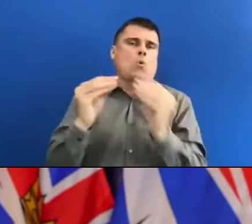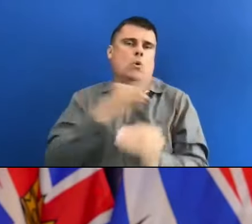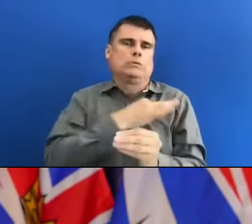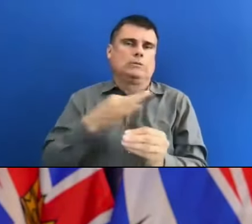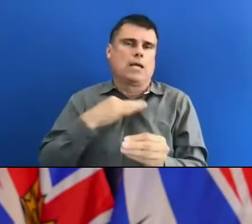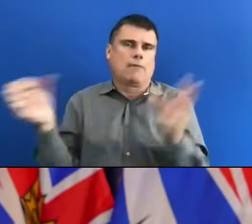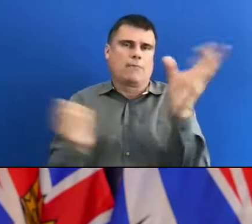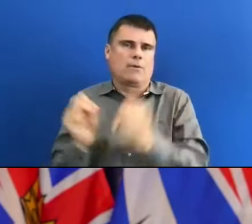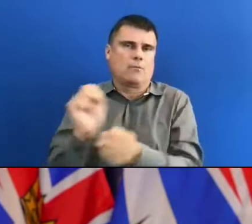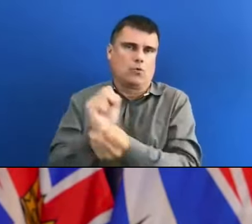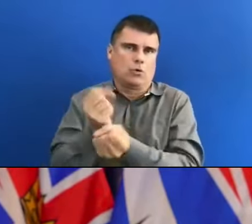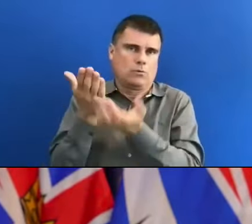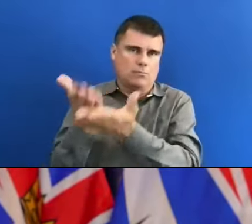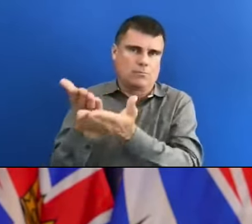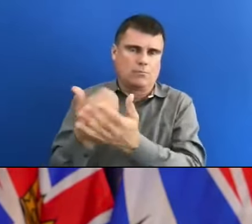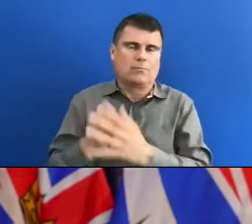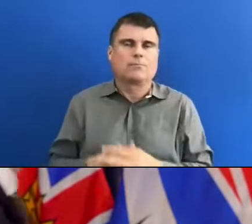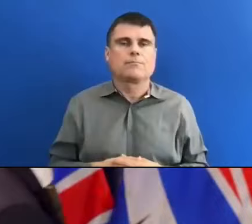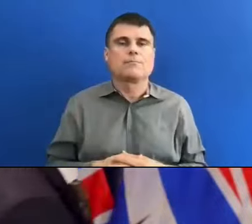Next question is from Moira Whiten.